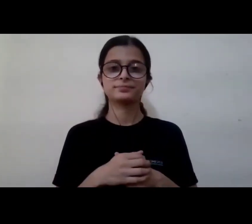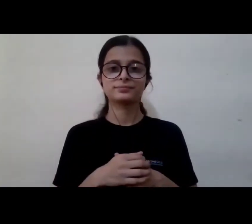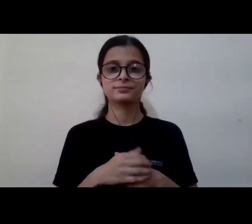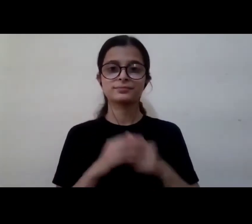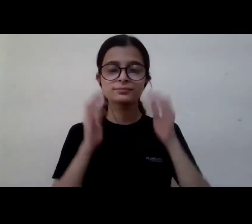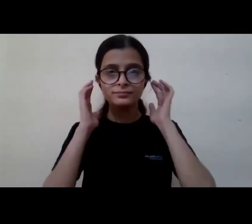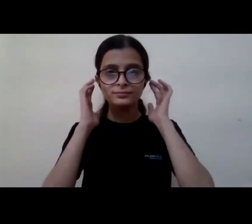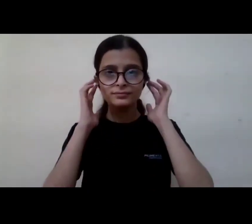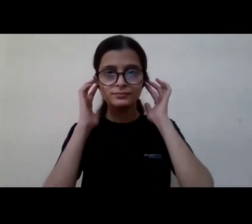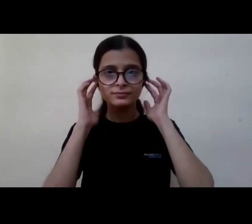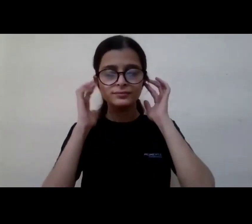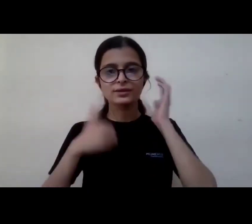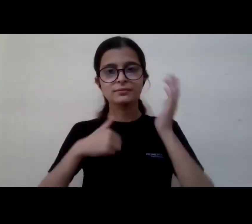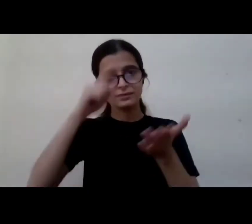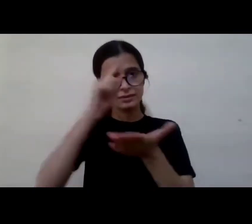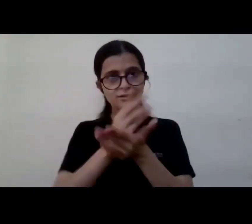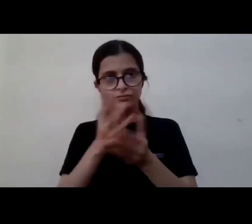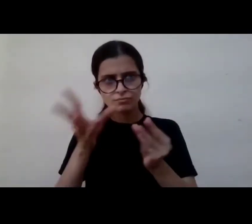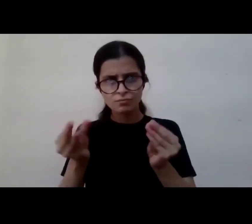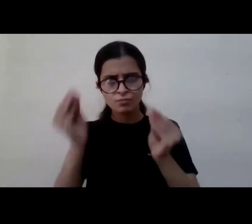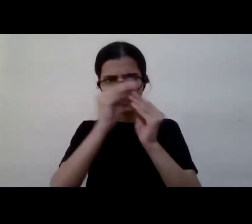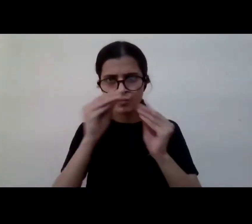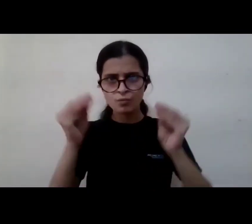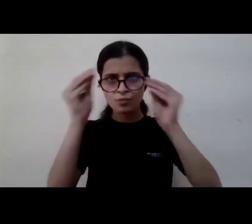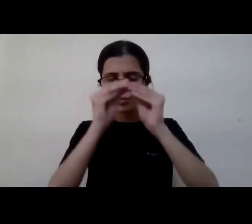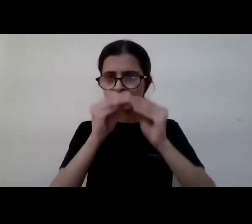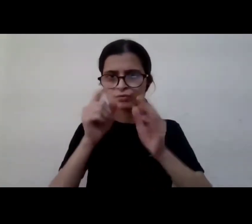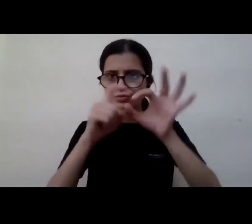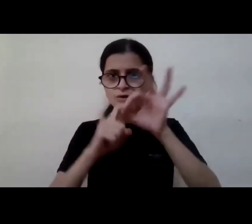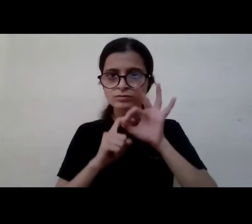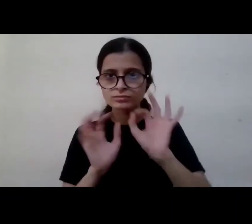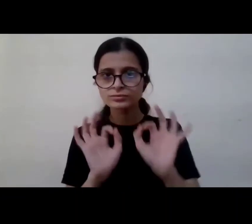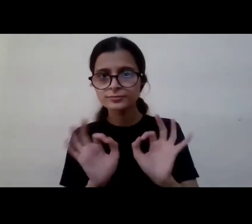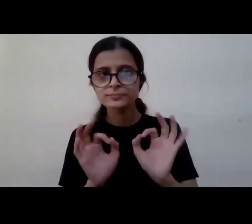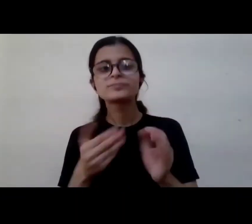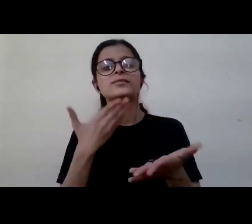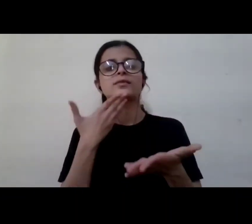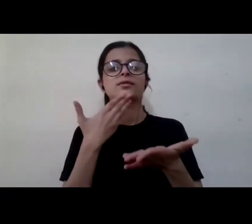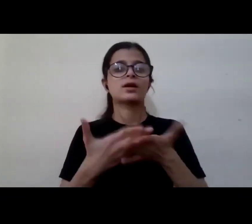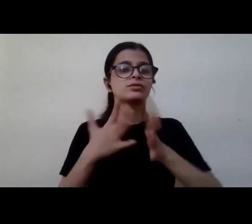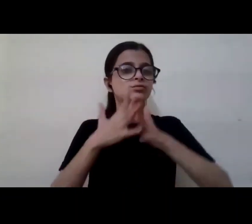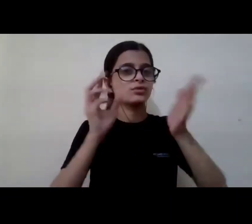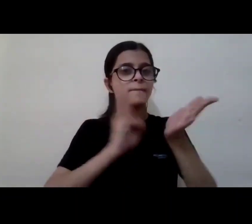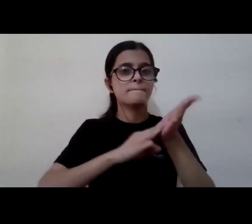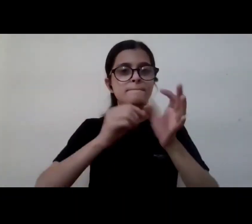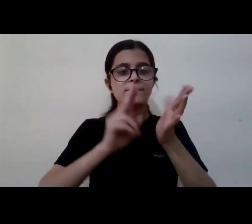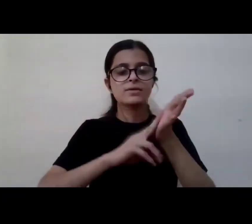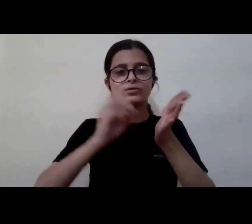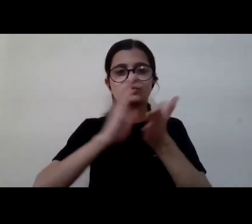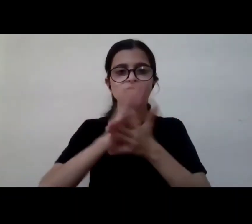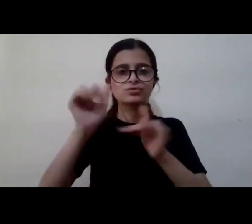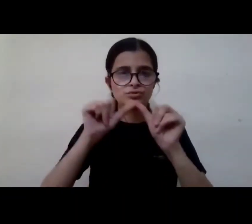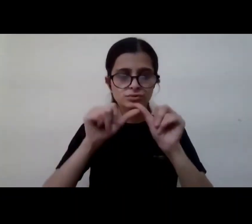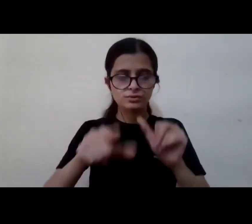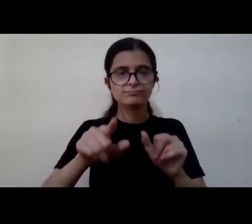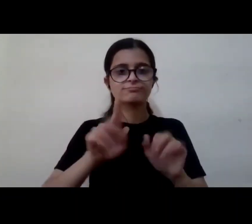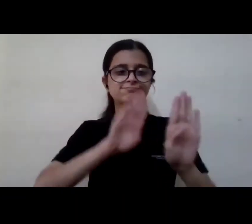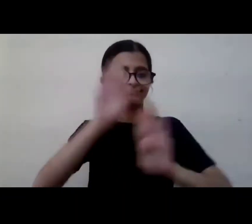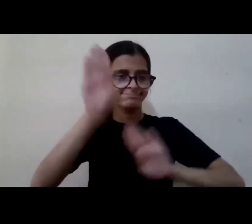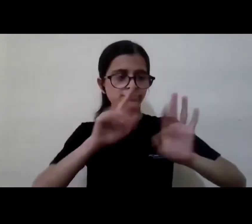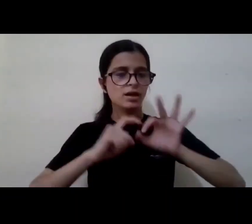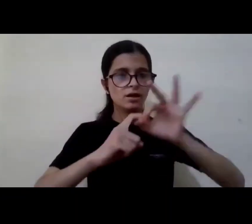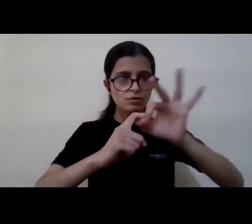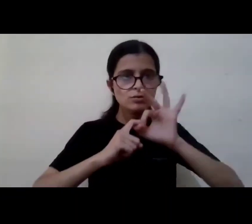i believe there are no further questions thank you mr manocha for addressing the questions raised by the